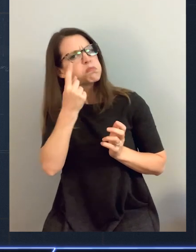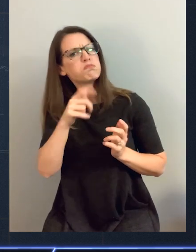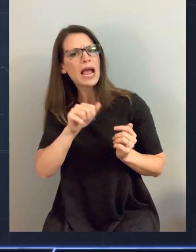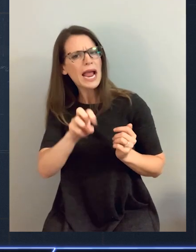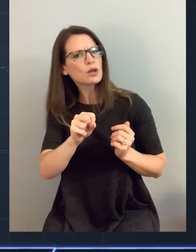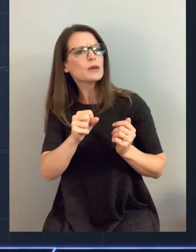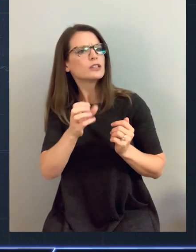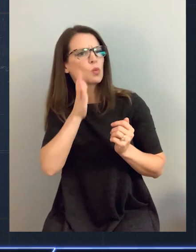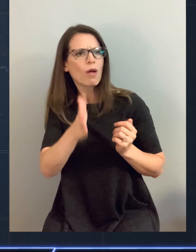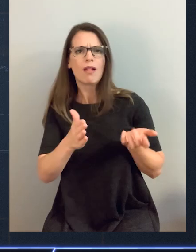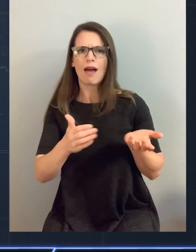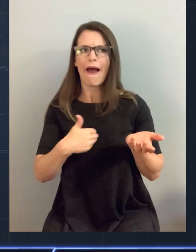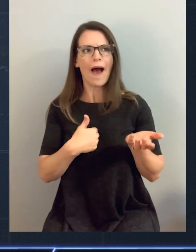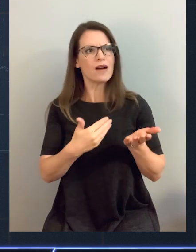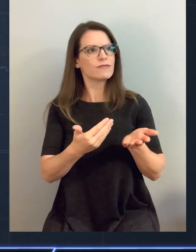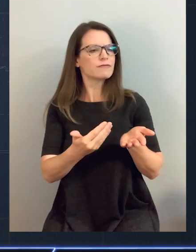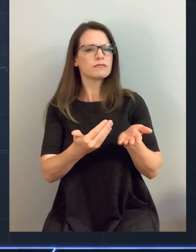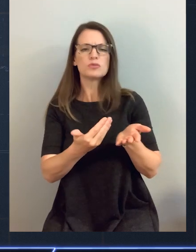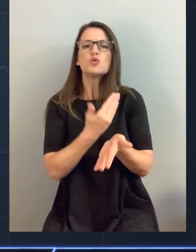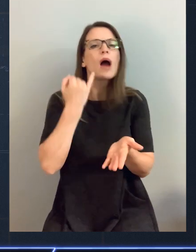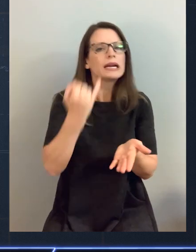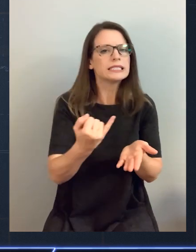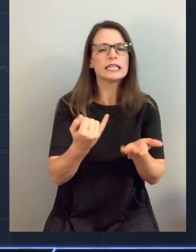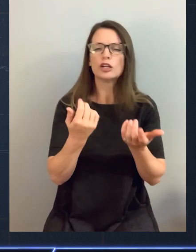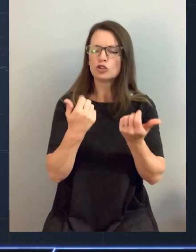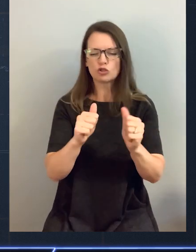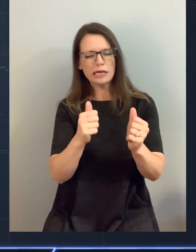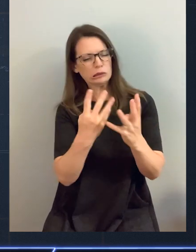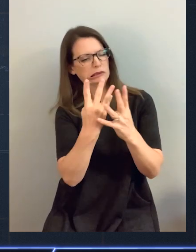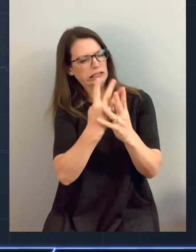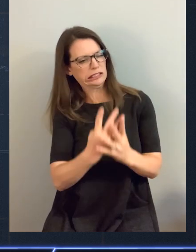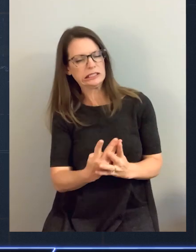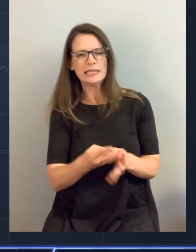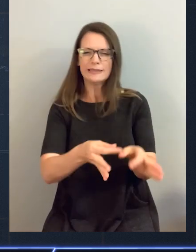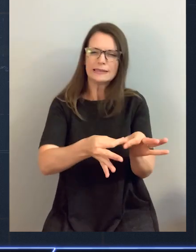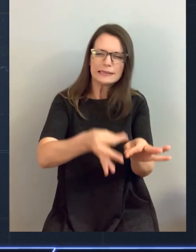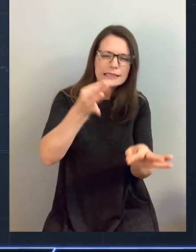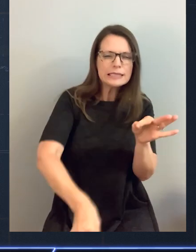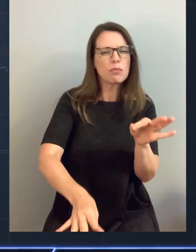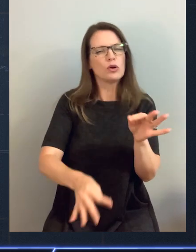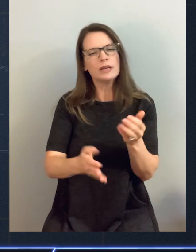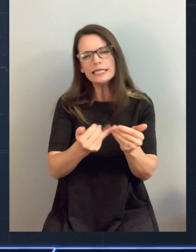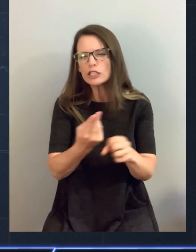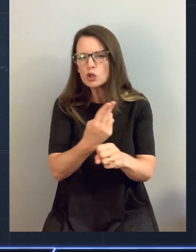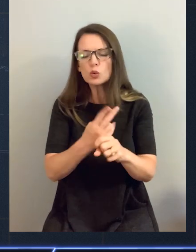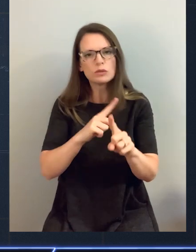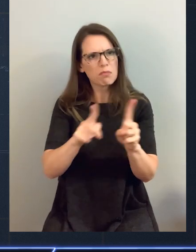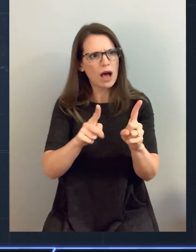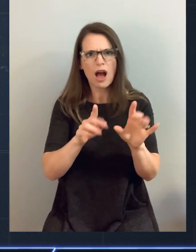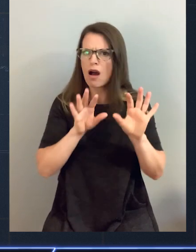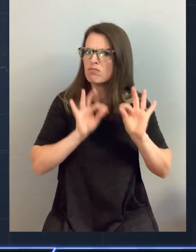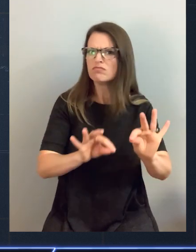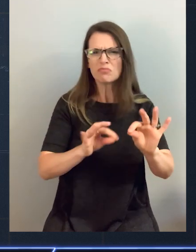we take something and try to figure out how to make it as simple and straightforward and easy use as possible while making it